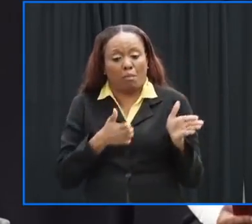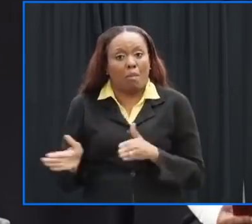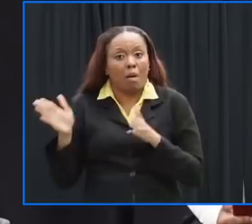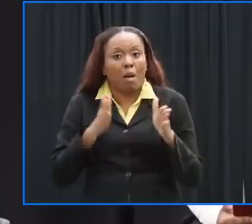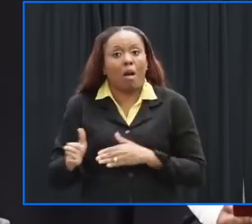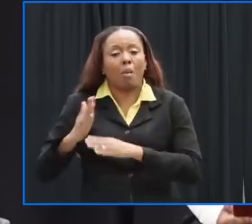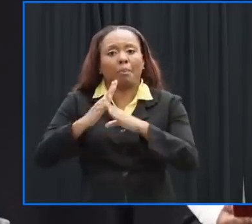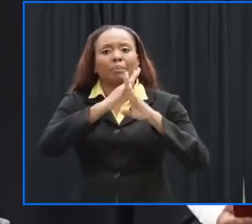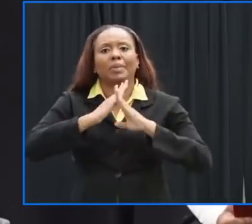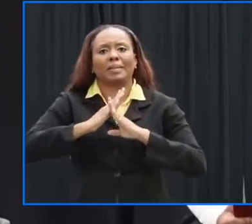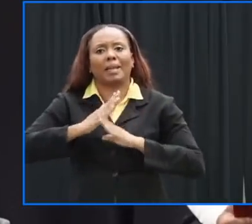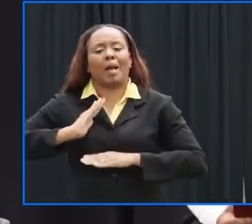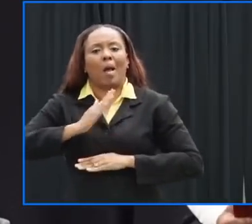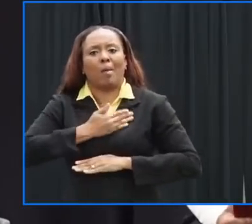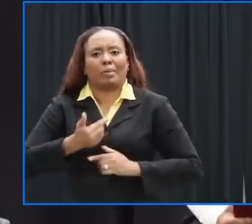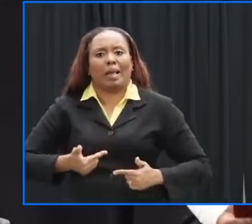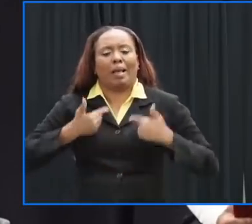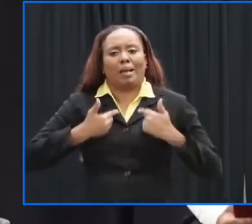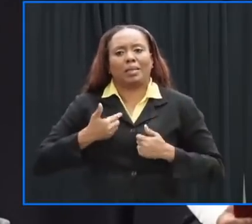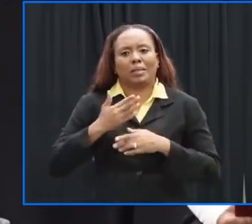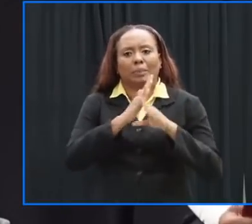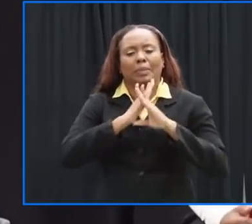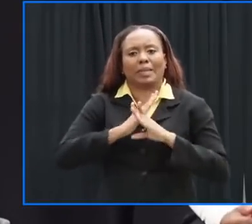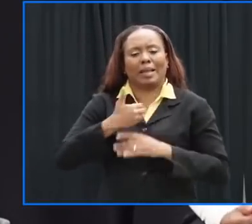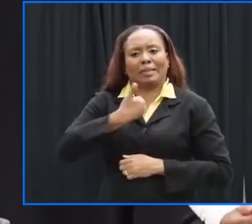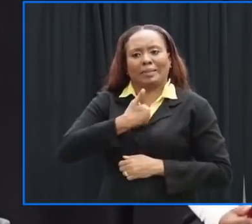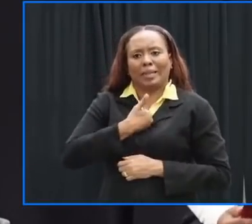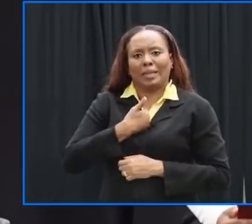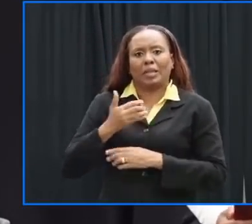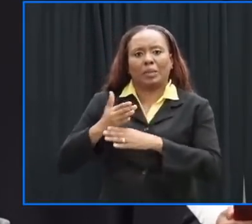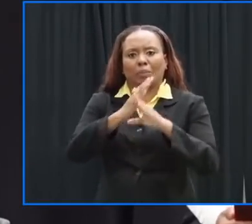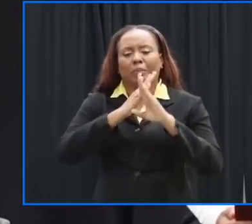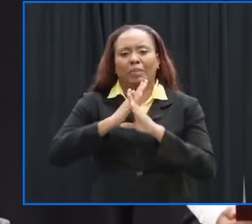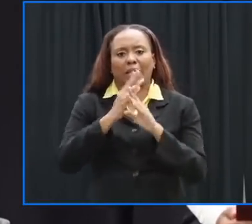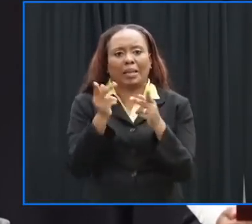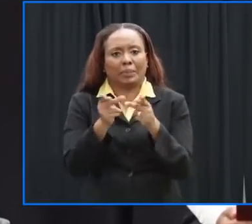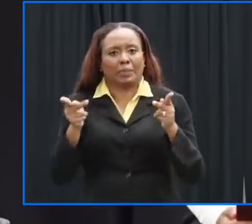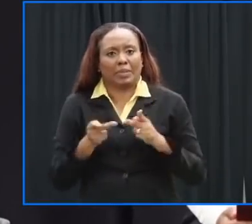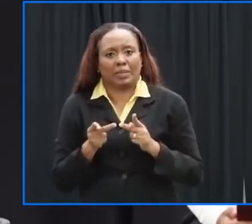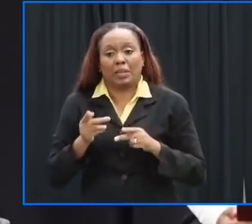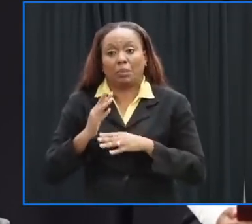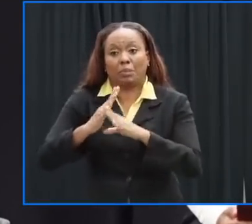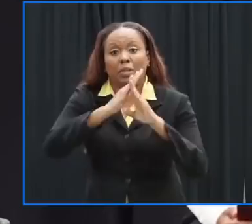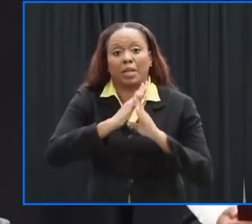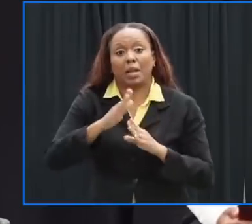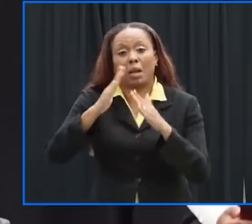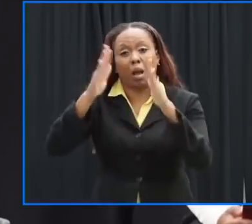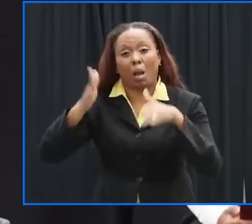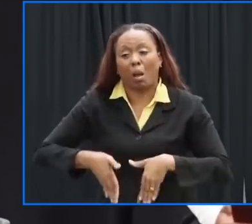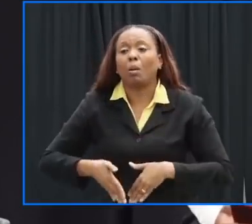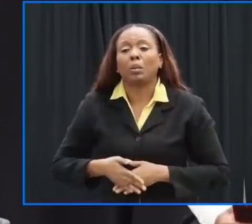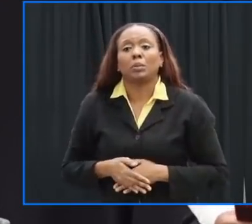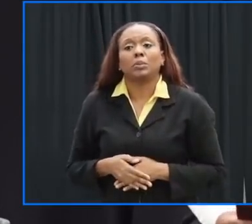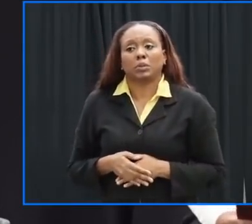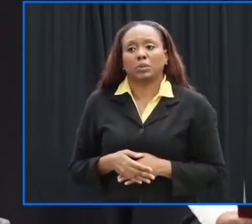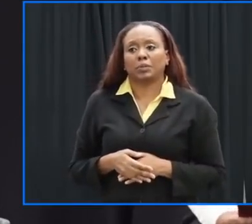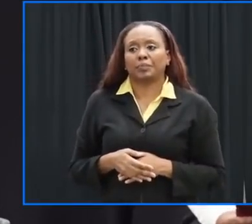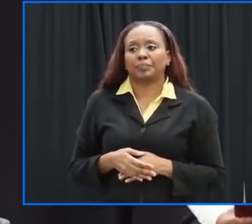lives and of protecting property and to that extent therefore